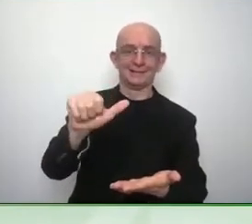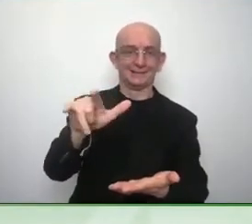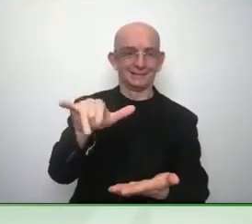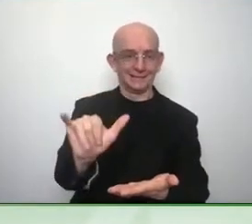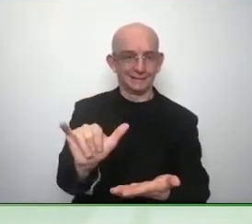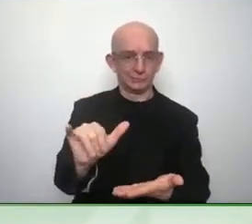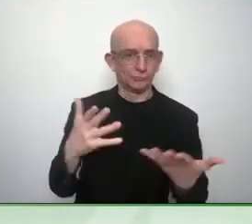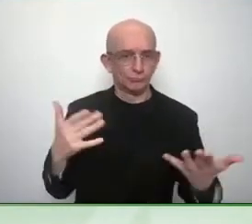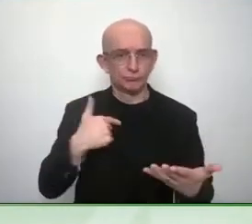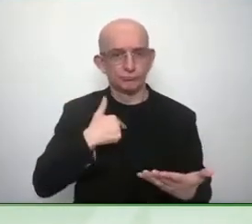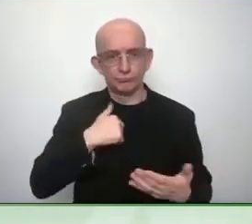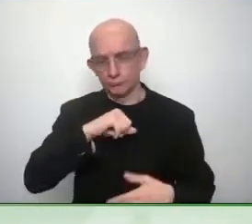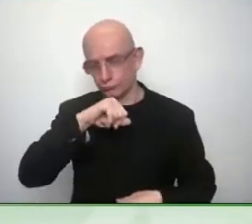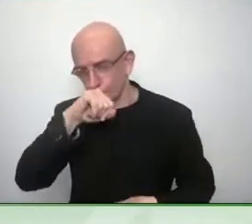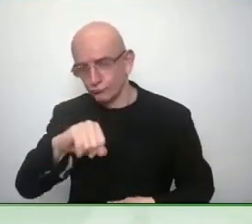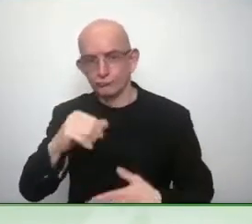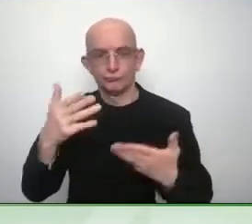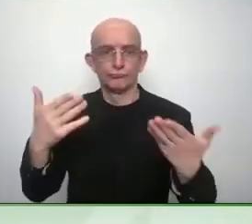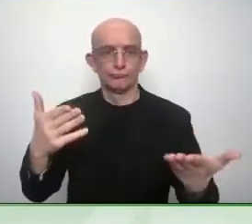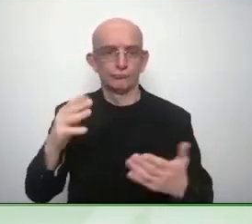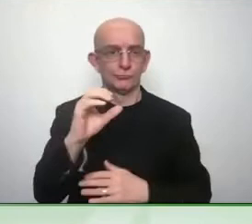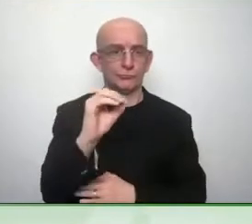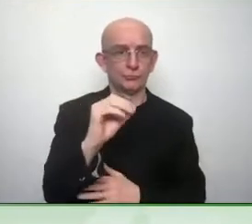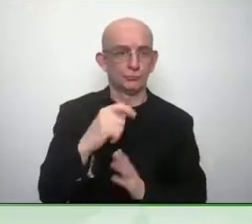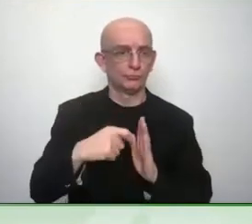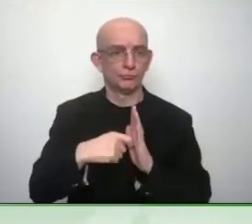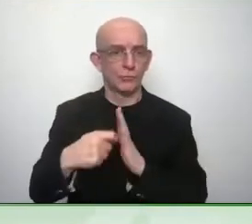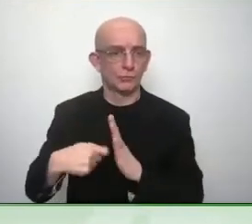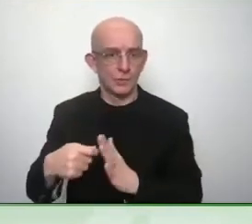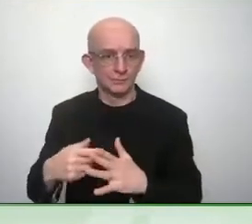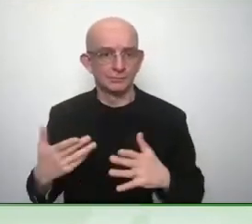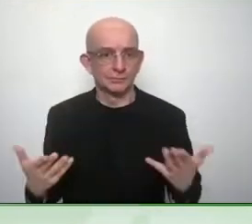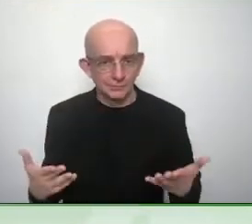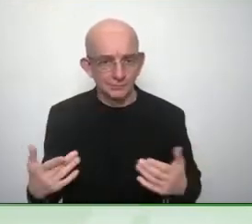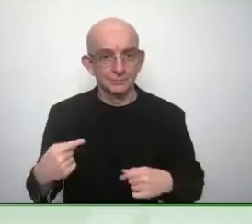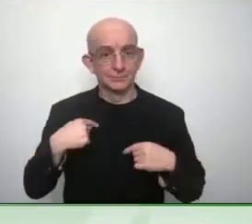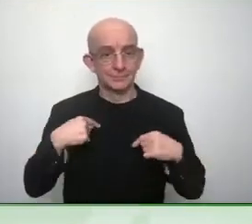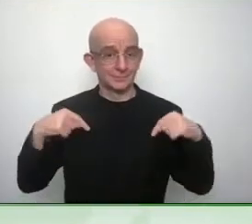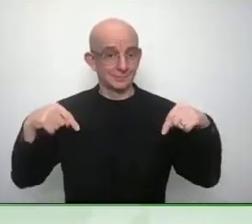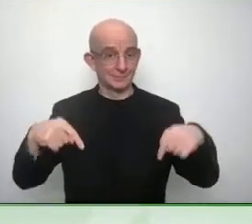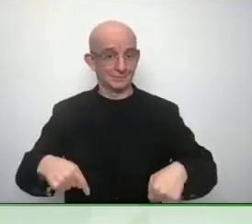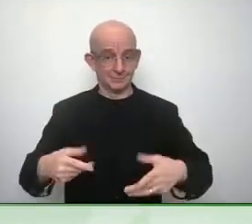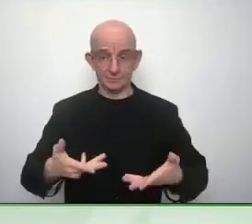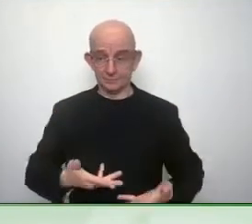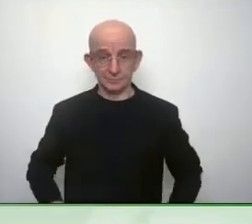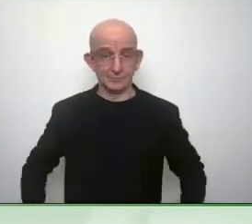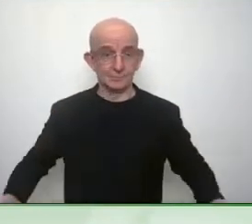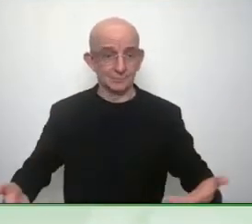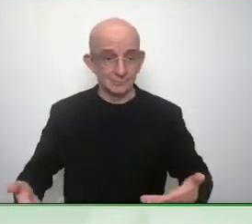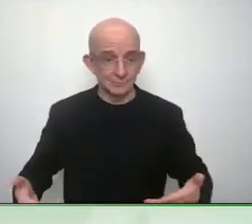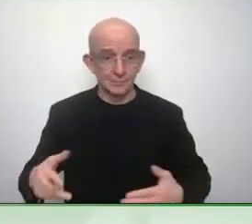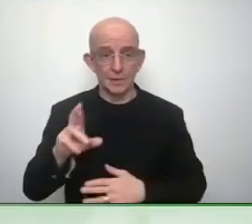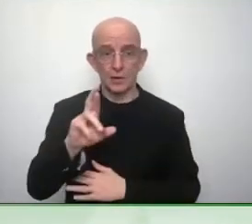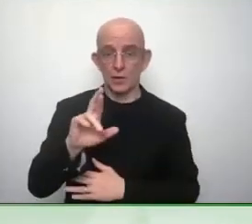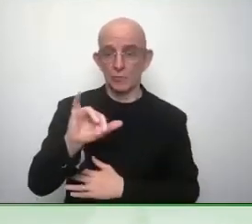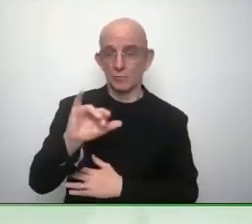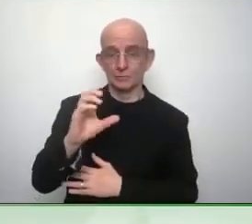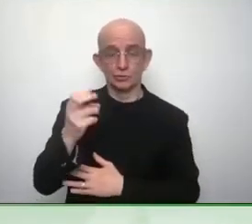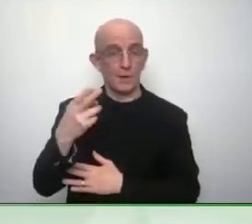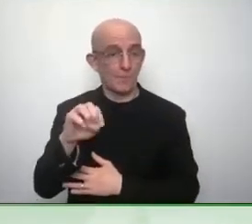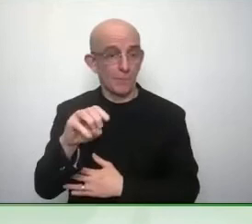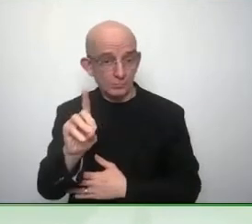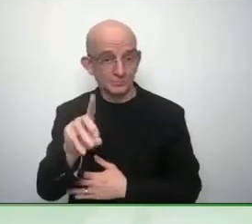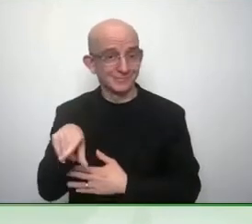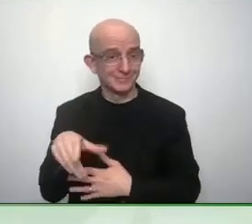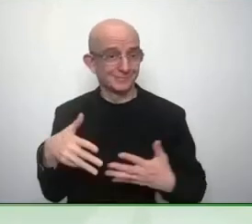and um it's fine it's really fun to see that we're starting to move around again so I am wearing a teal dress